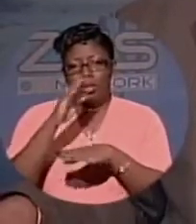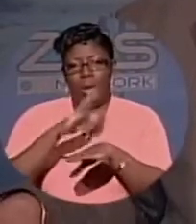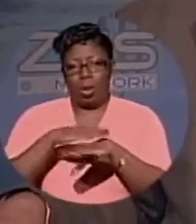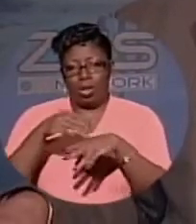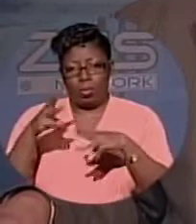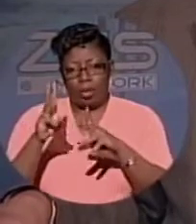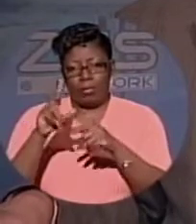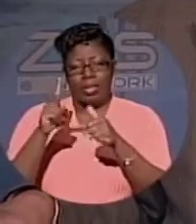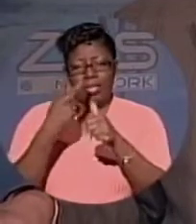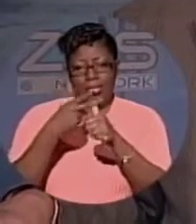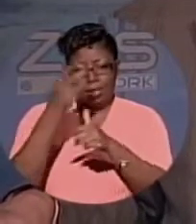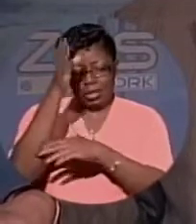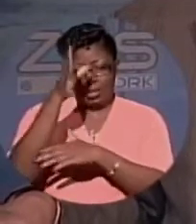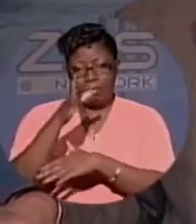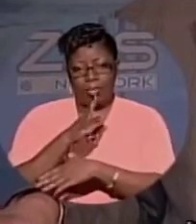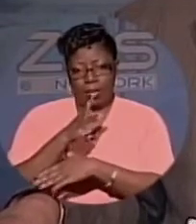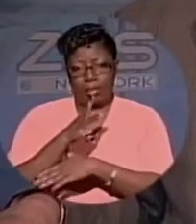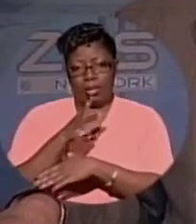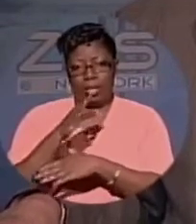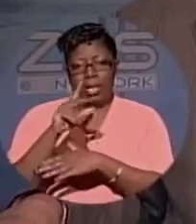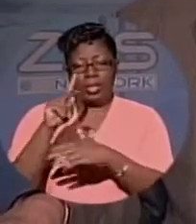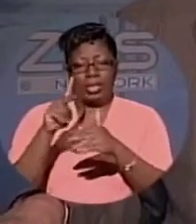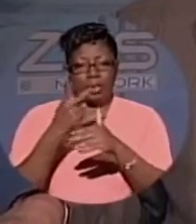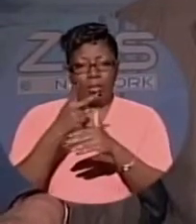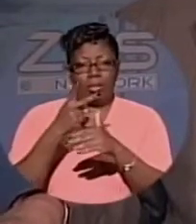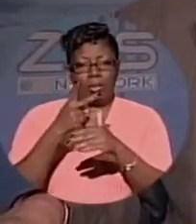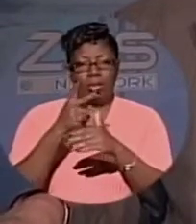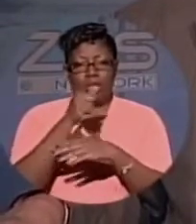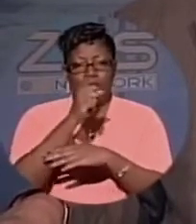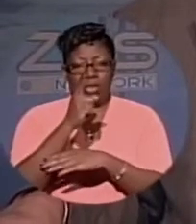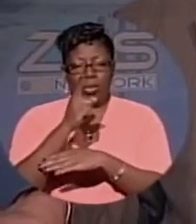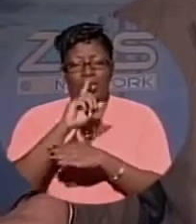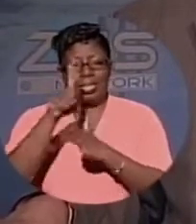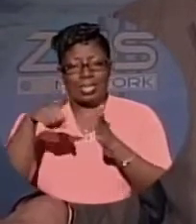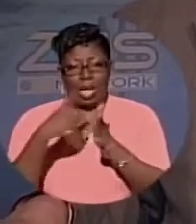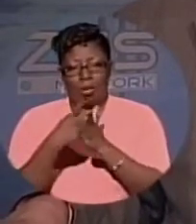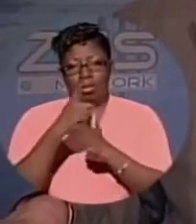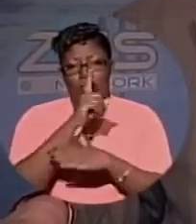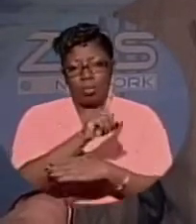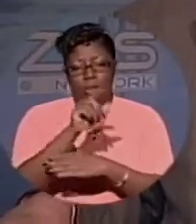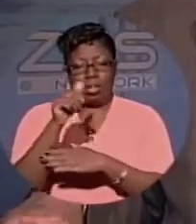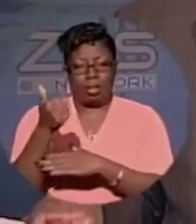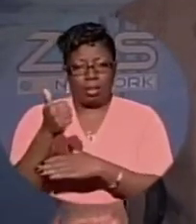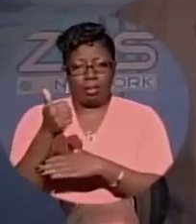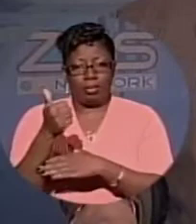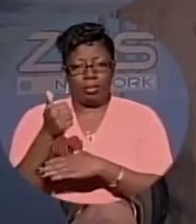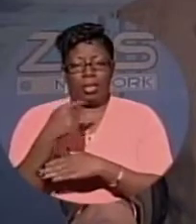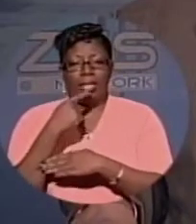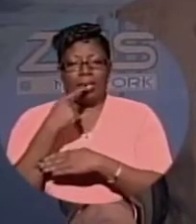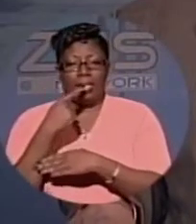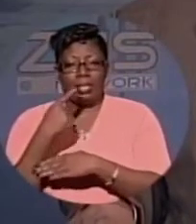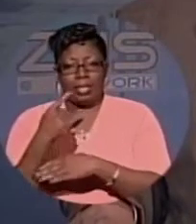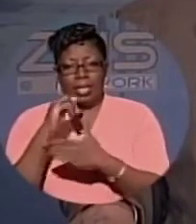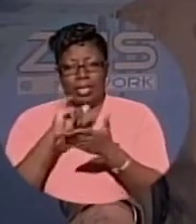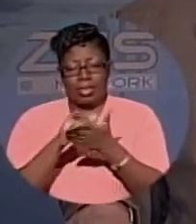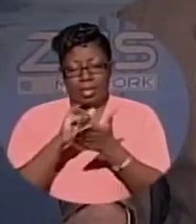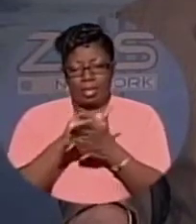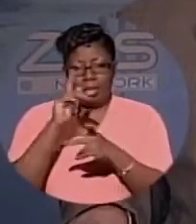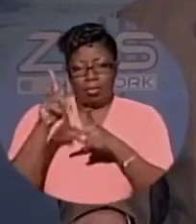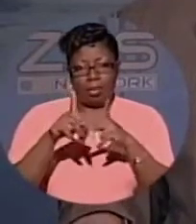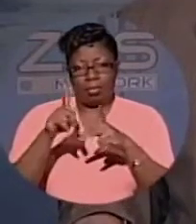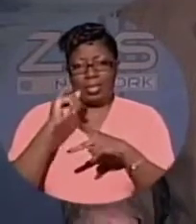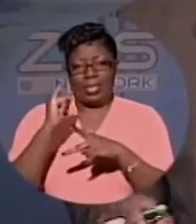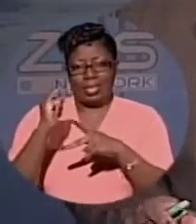continue into those two murders and a double shooting all within hours of each other, ACP Hanna says he knows the public is alarmed at the rate of